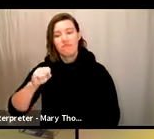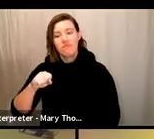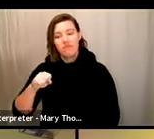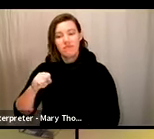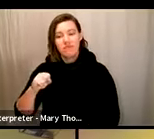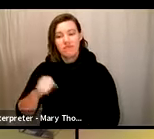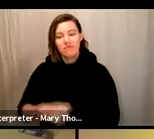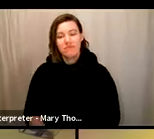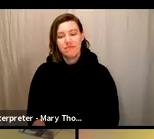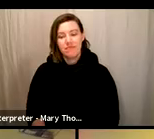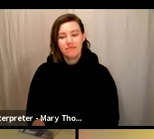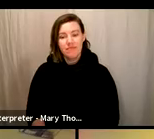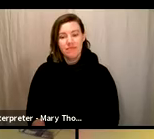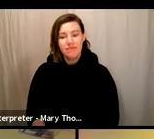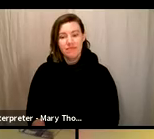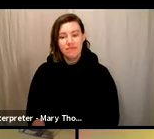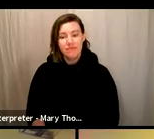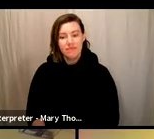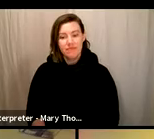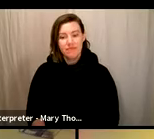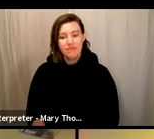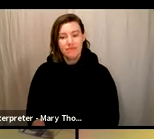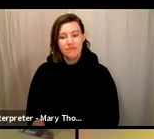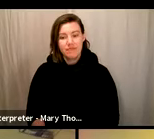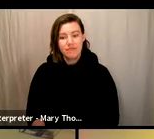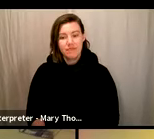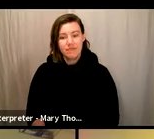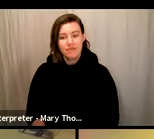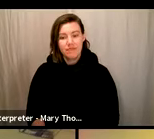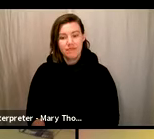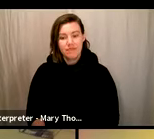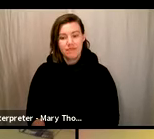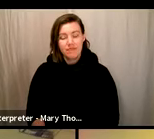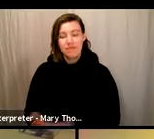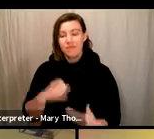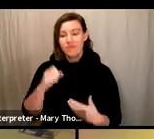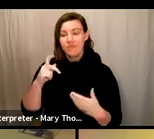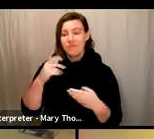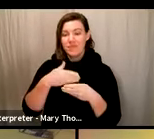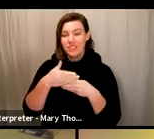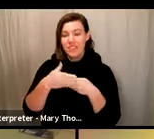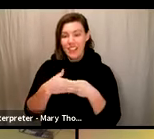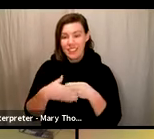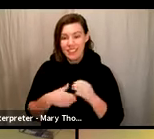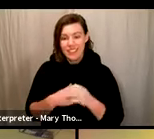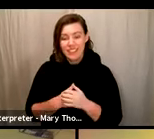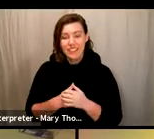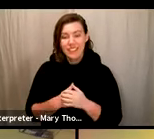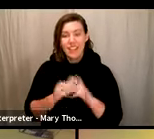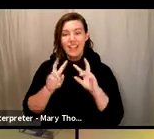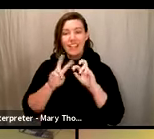All right, the next item is going to be the certification of the canvassing board.